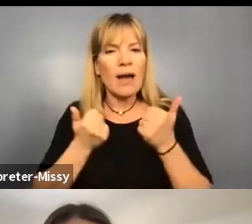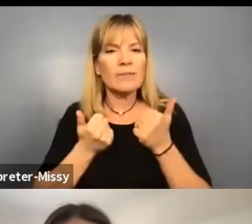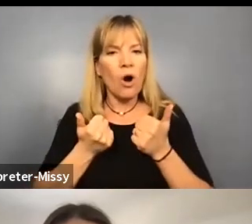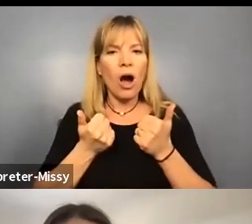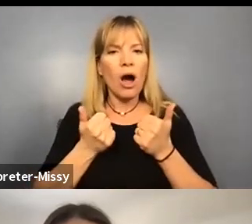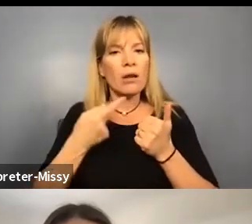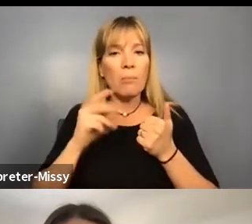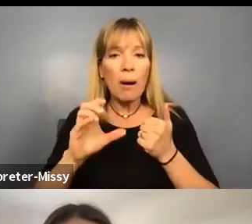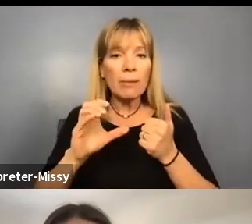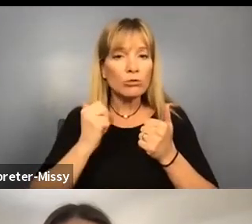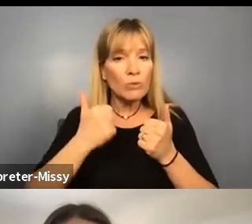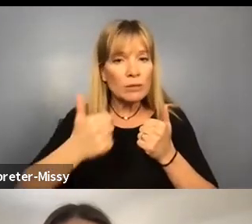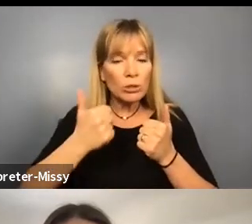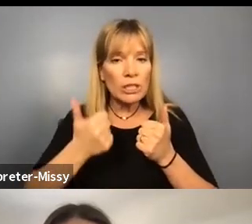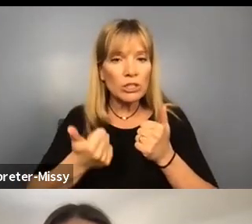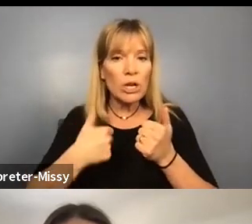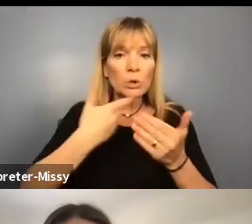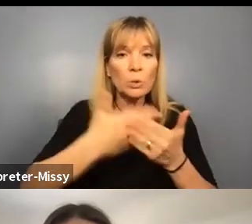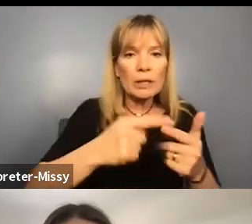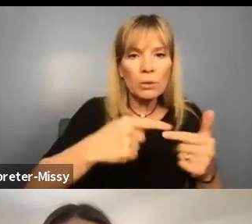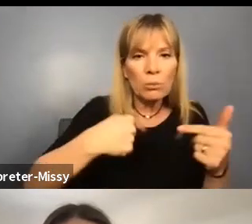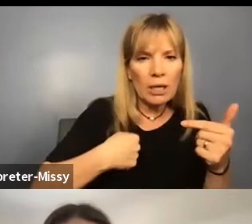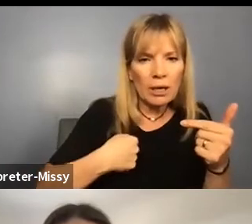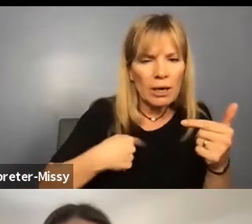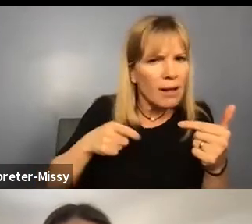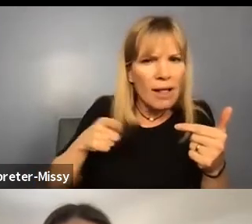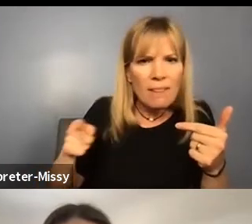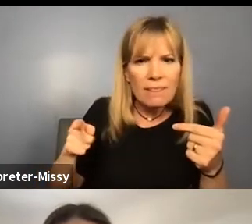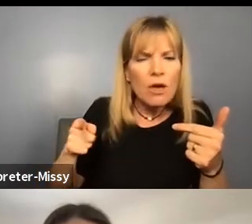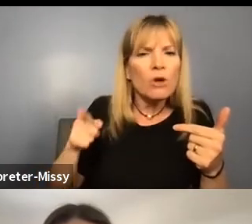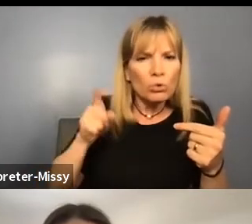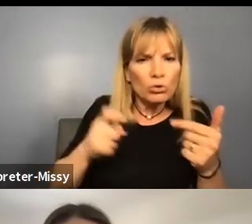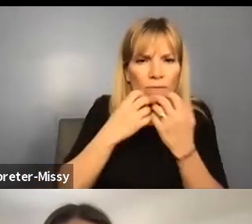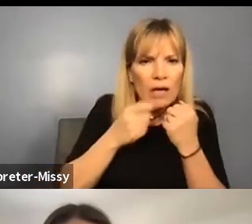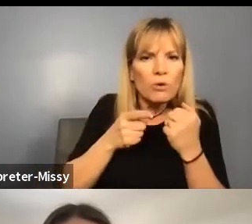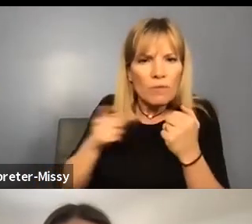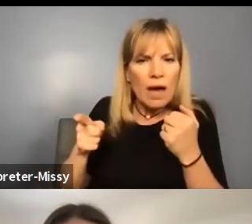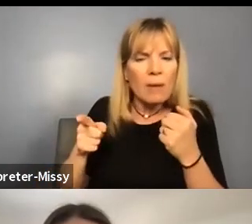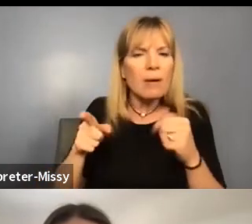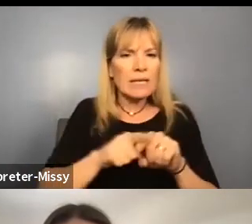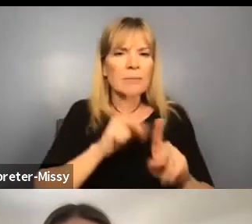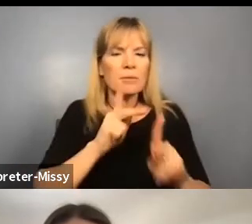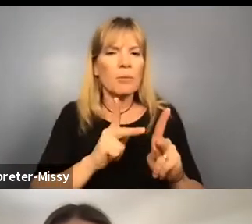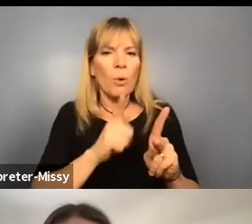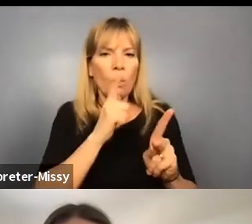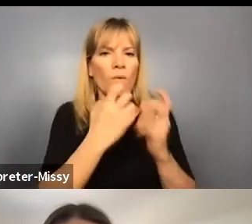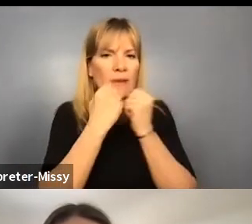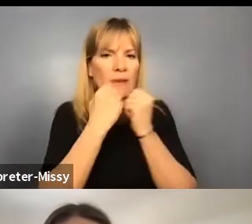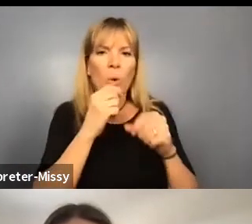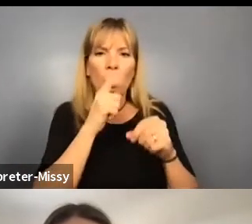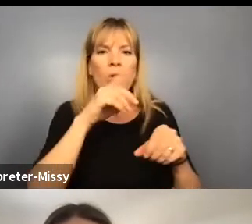And they should have been valued just as much as those who went into the hospitals and into the nursing homes.